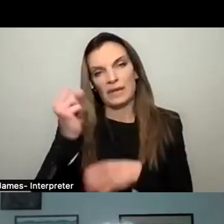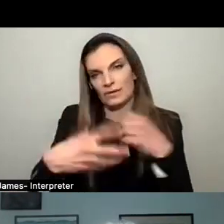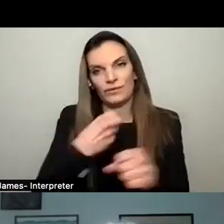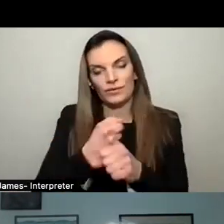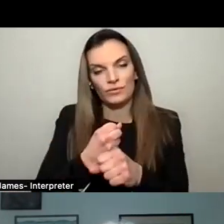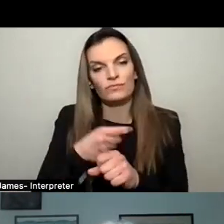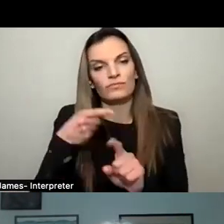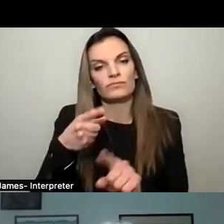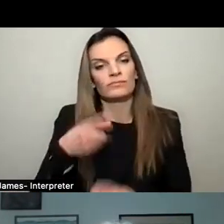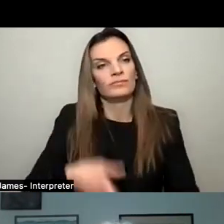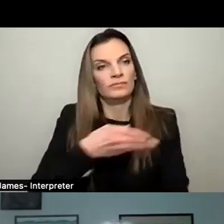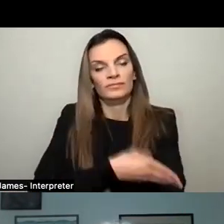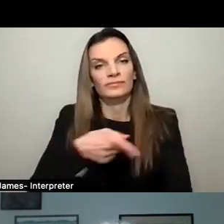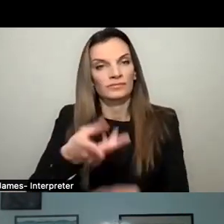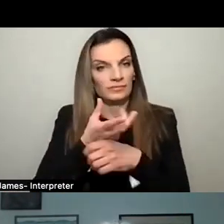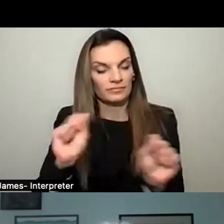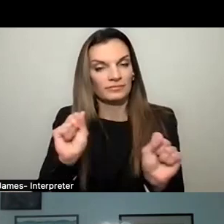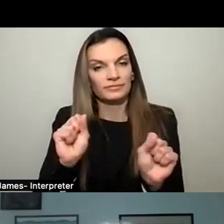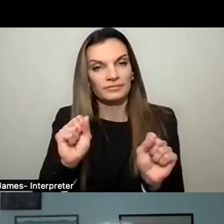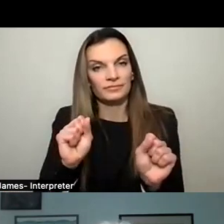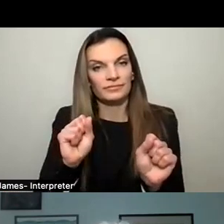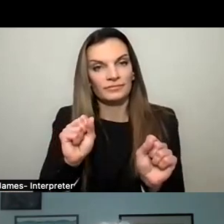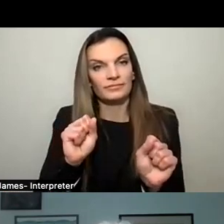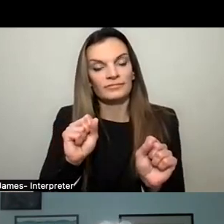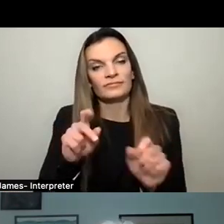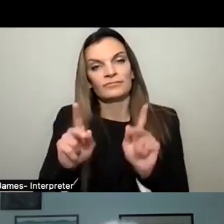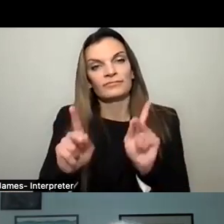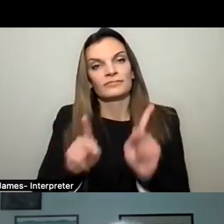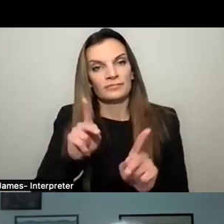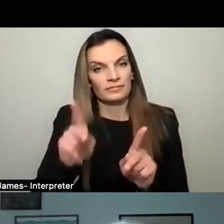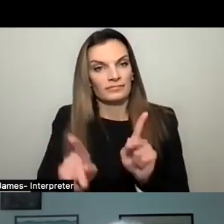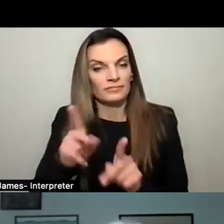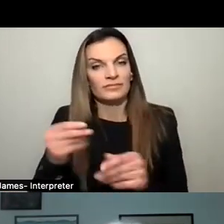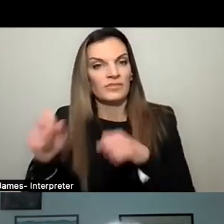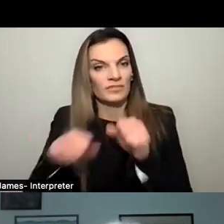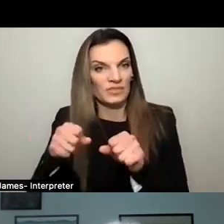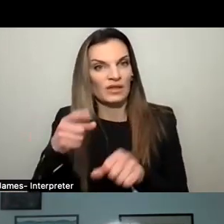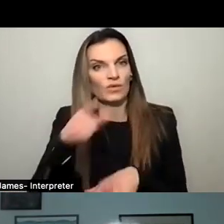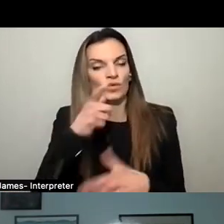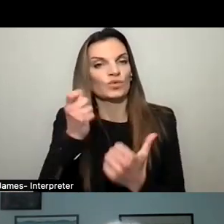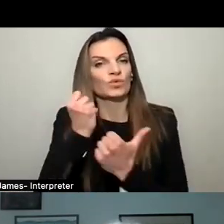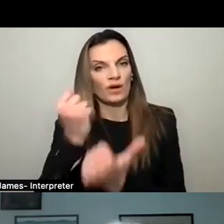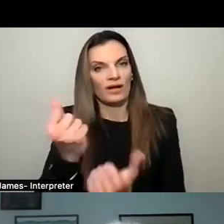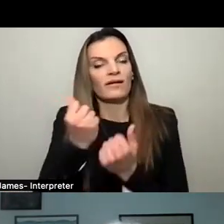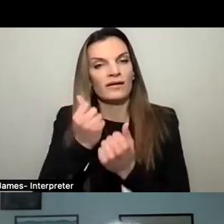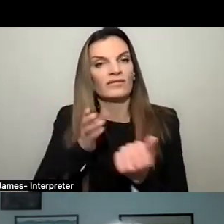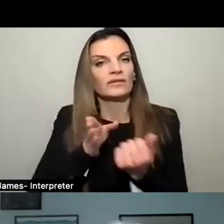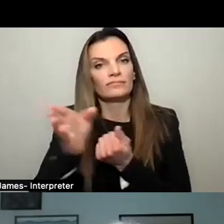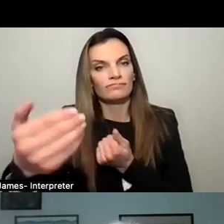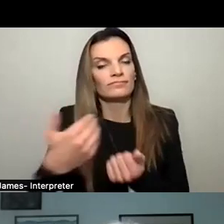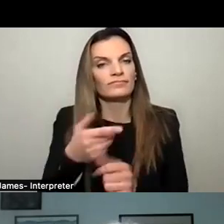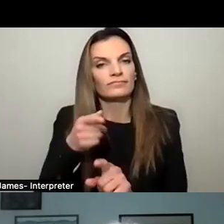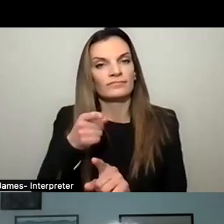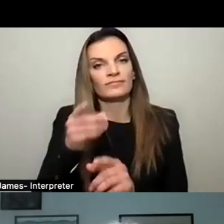improve the safety of pedestrian cyclists and people who drive through Sleepy Hollow.